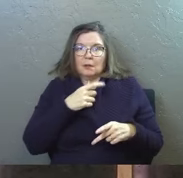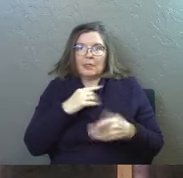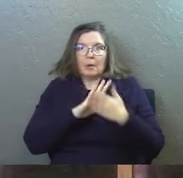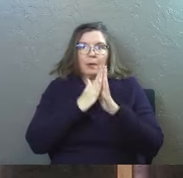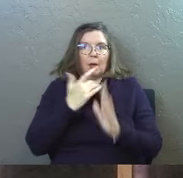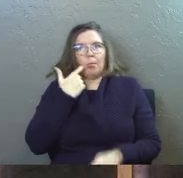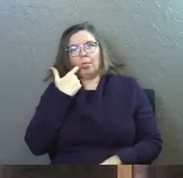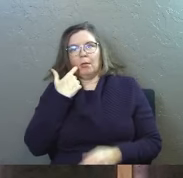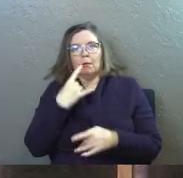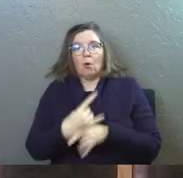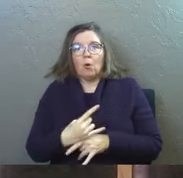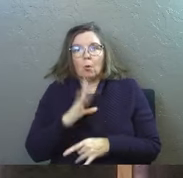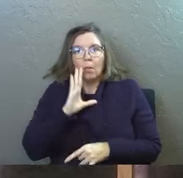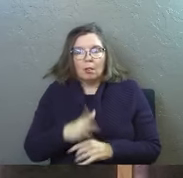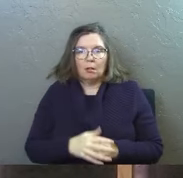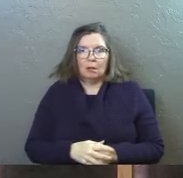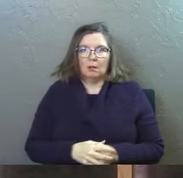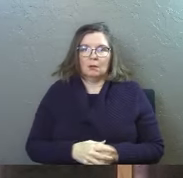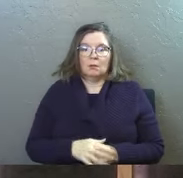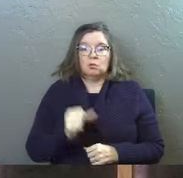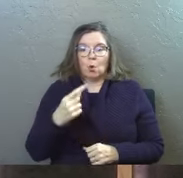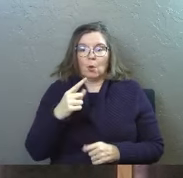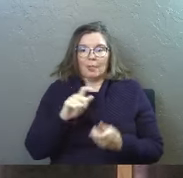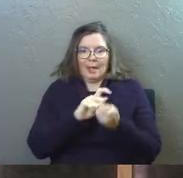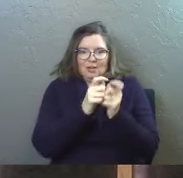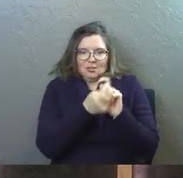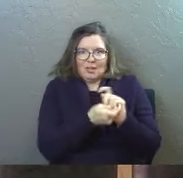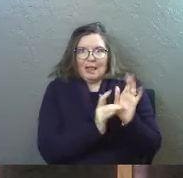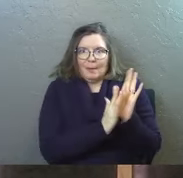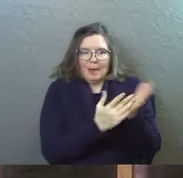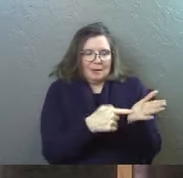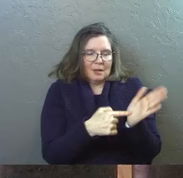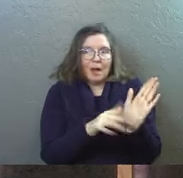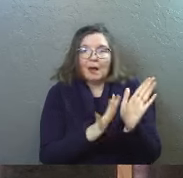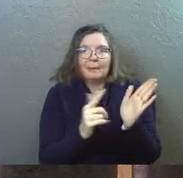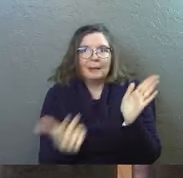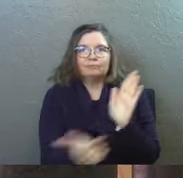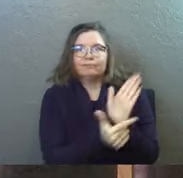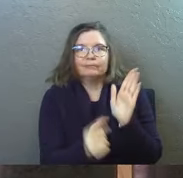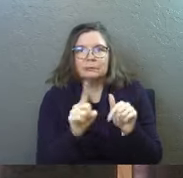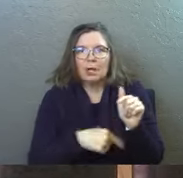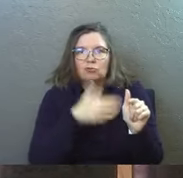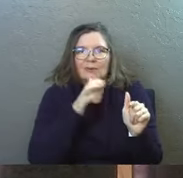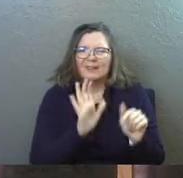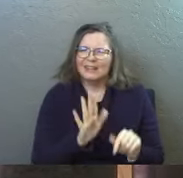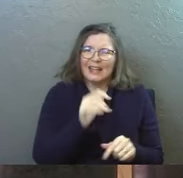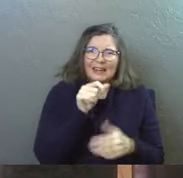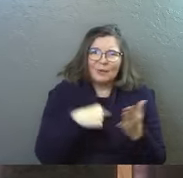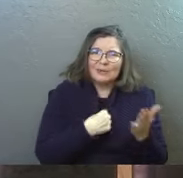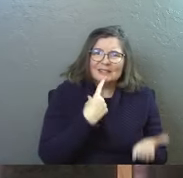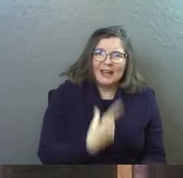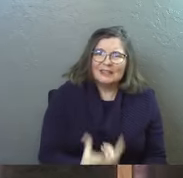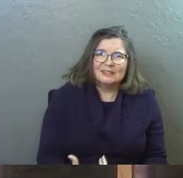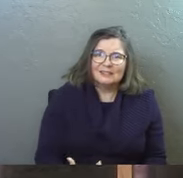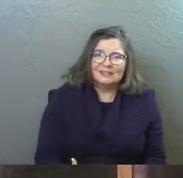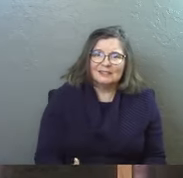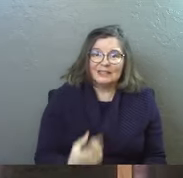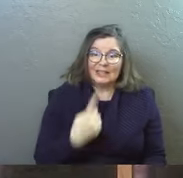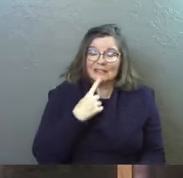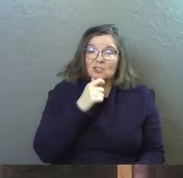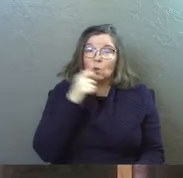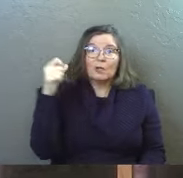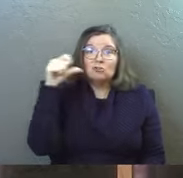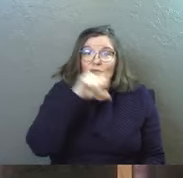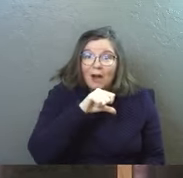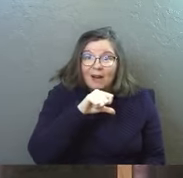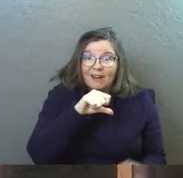they'll become an alcoholic and so they twist the Bible around to say no one should ever drink alcohol but that is not what it says it